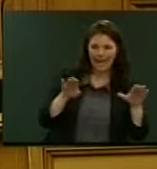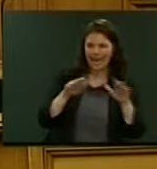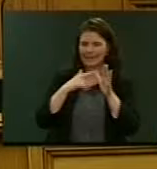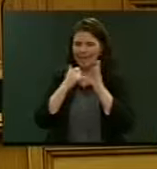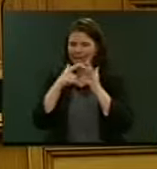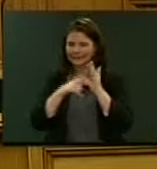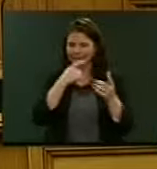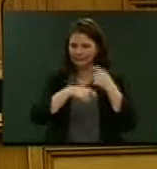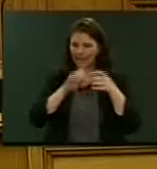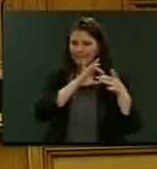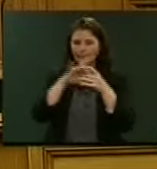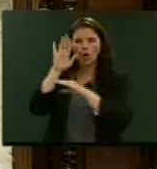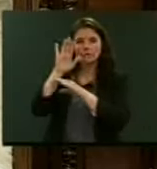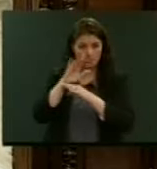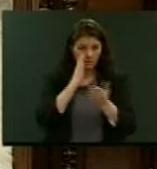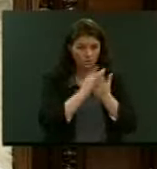gone into foreign ownership?